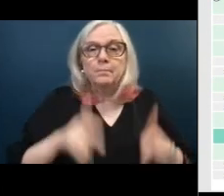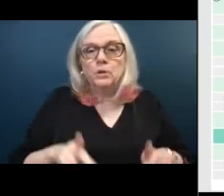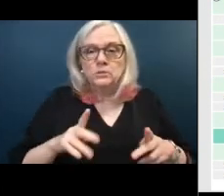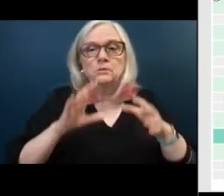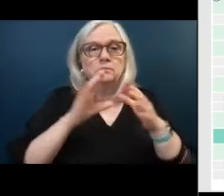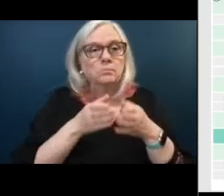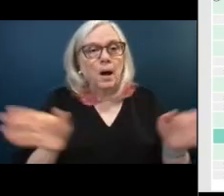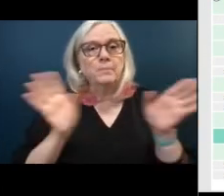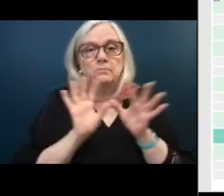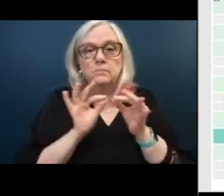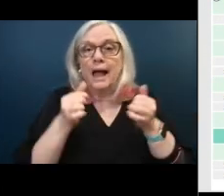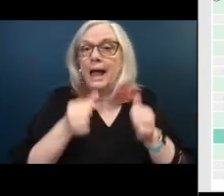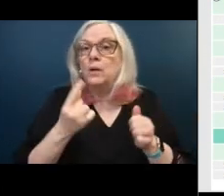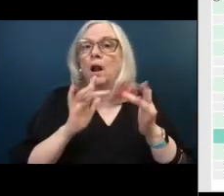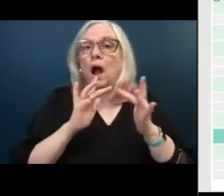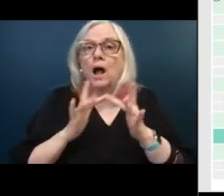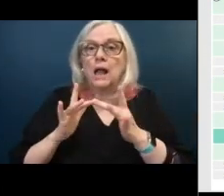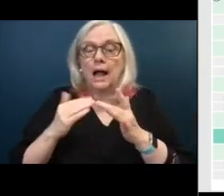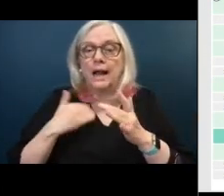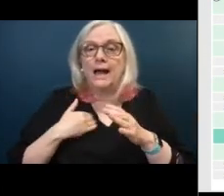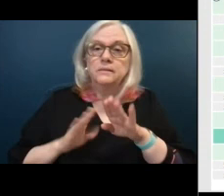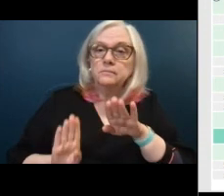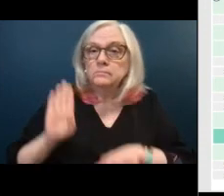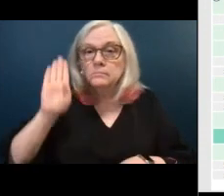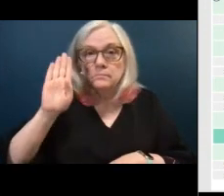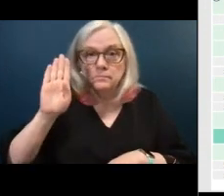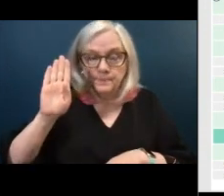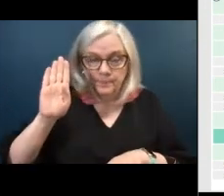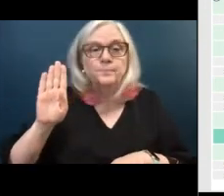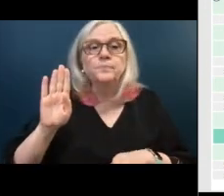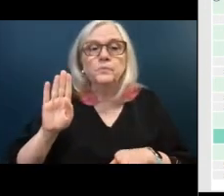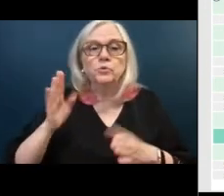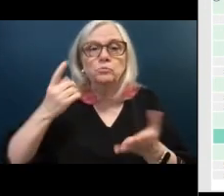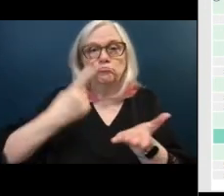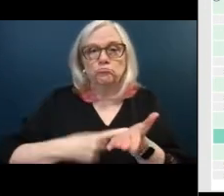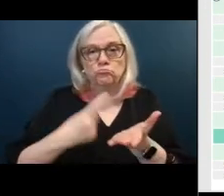do we have anybody online who has their digital hands raised to speak on this item